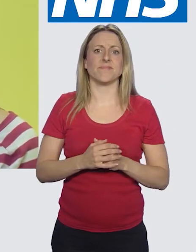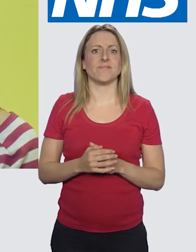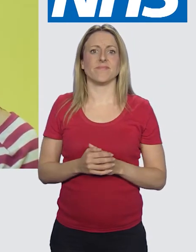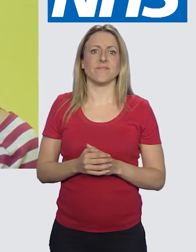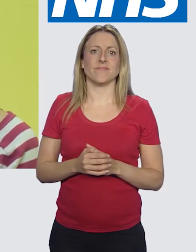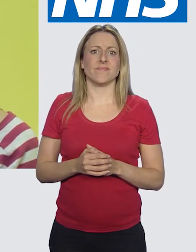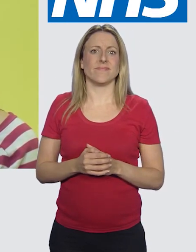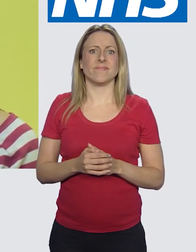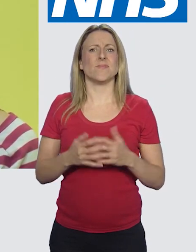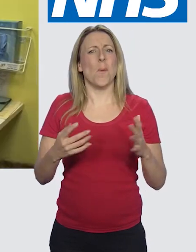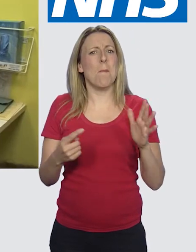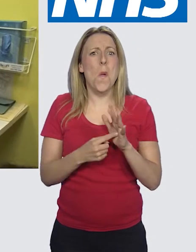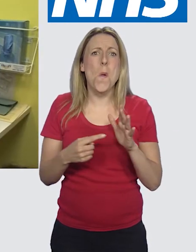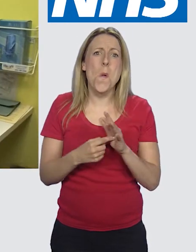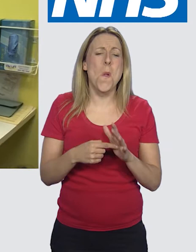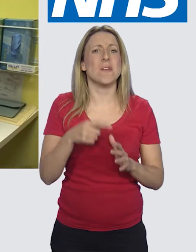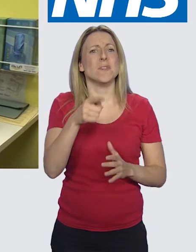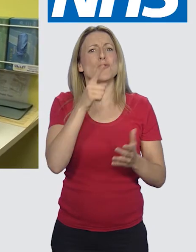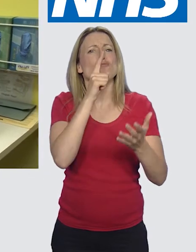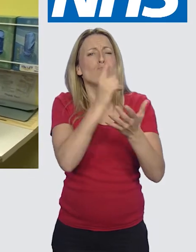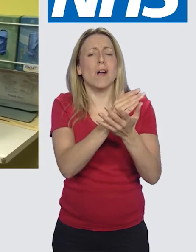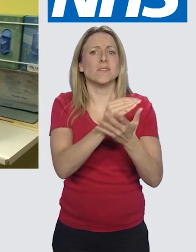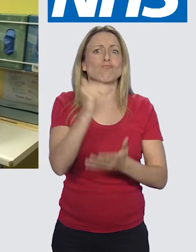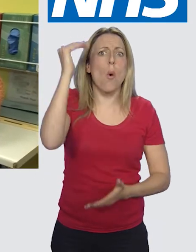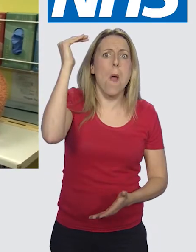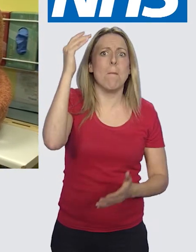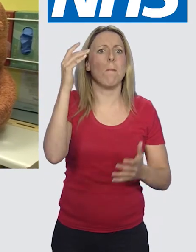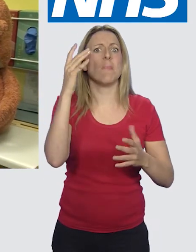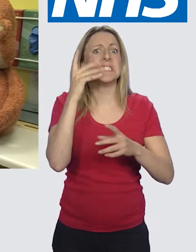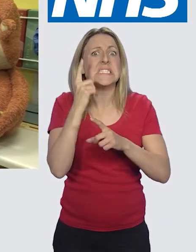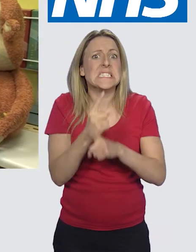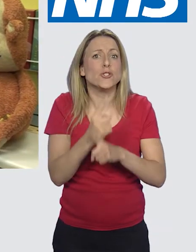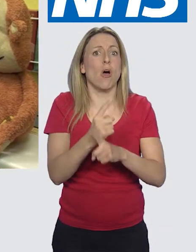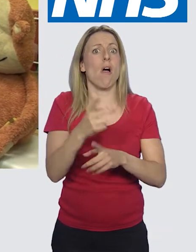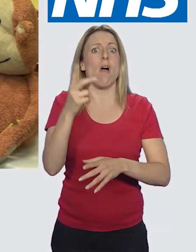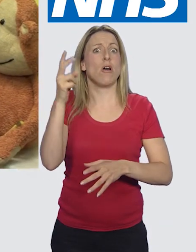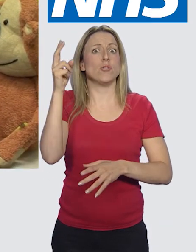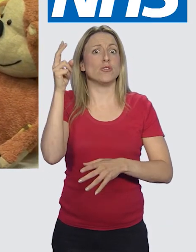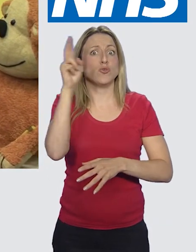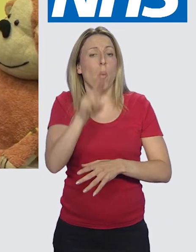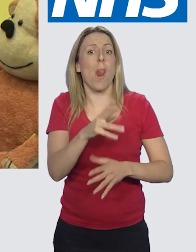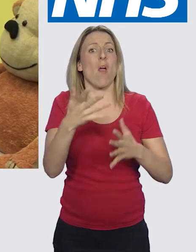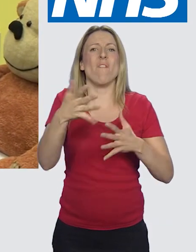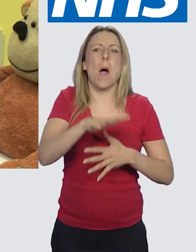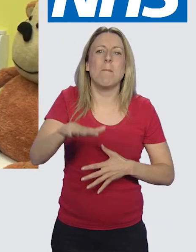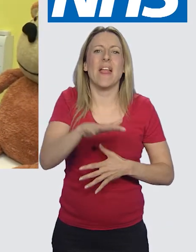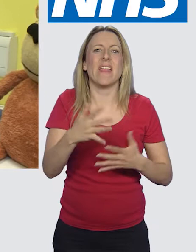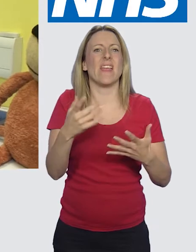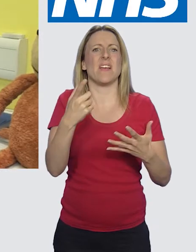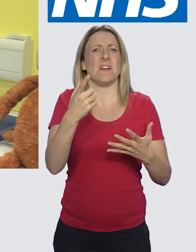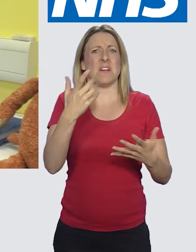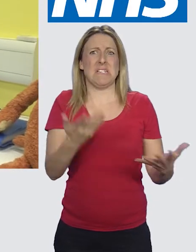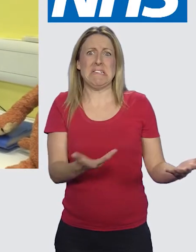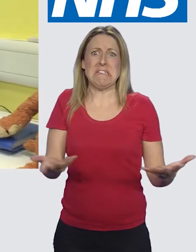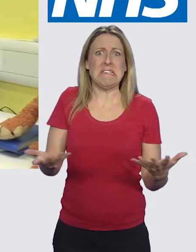worry about something? It's very important that you're able to talk to a grown-up that you can trust and that might be a teacher at school, it